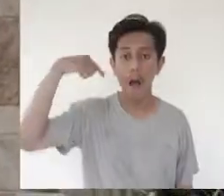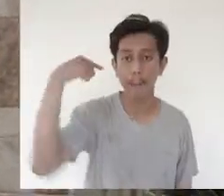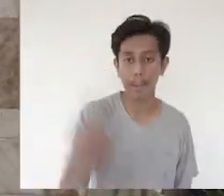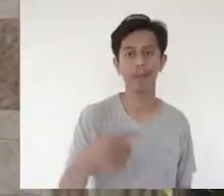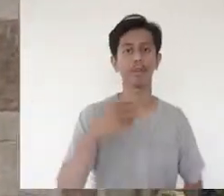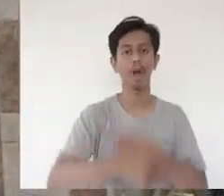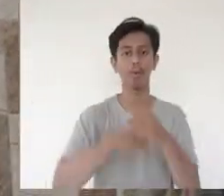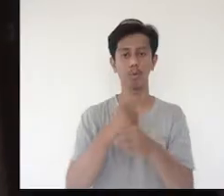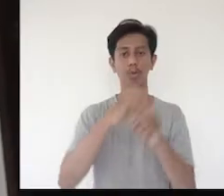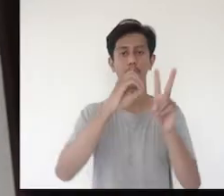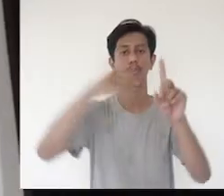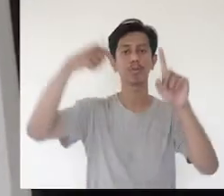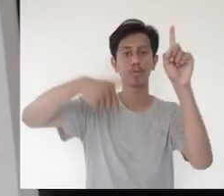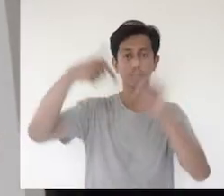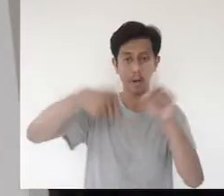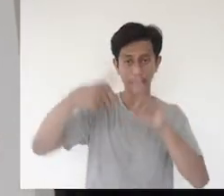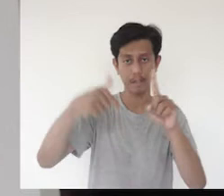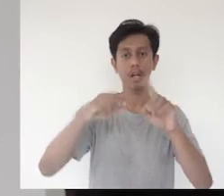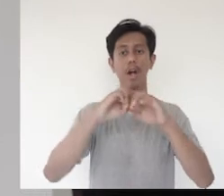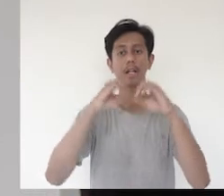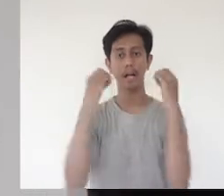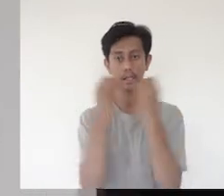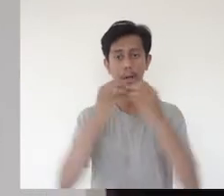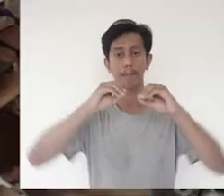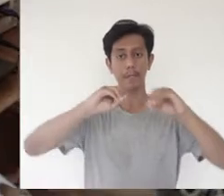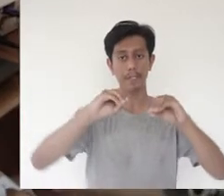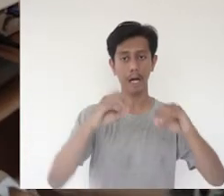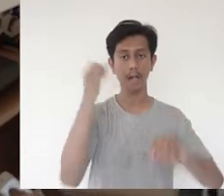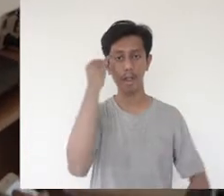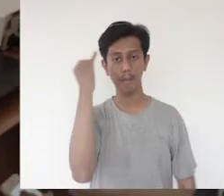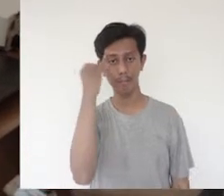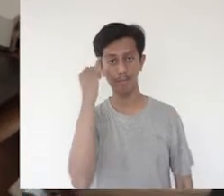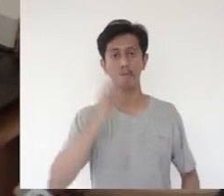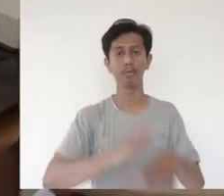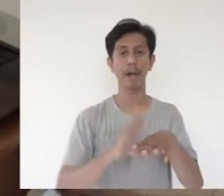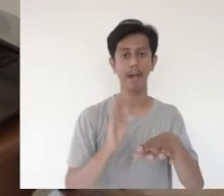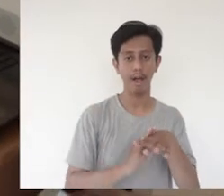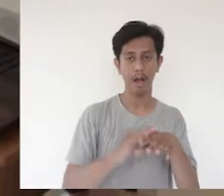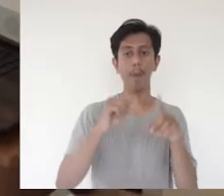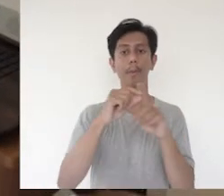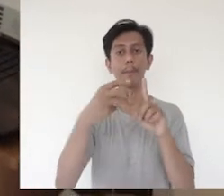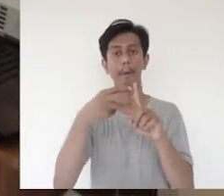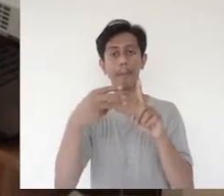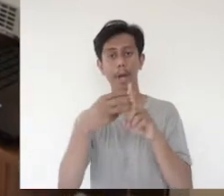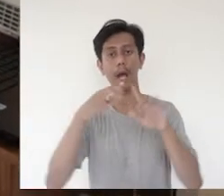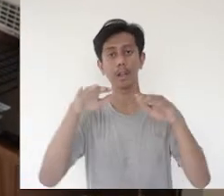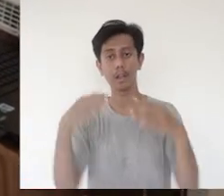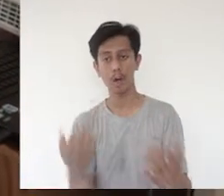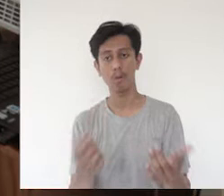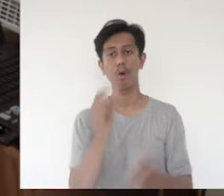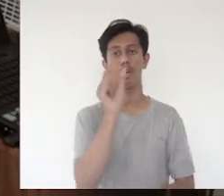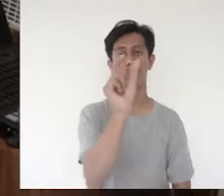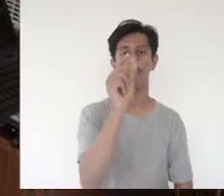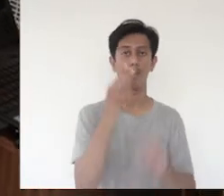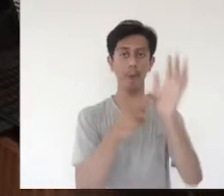2017, the United Nations Educational, Scientific and Cultural Organisation or UNESCO, alongside Kota Kita,